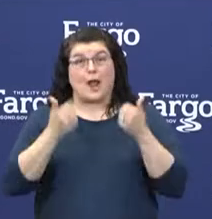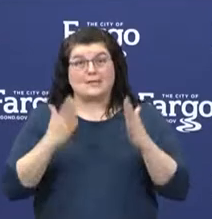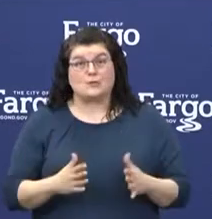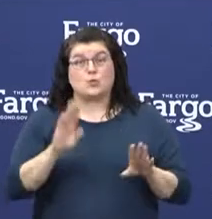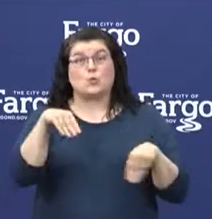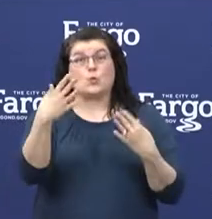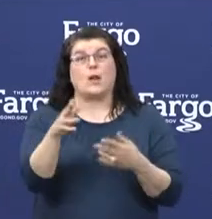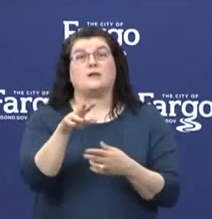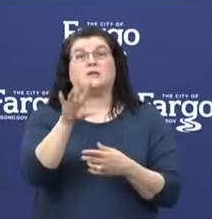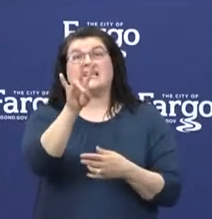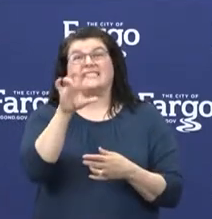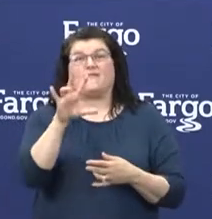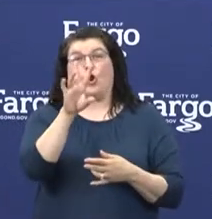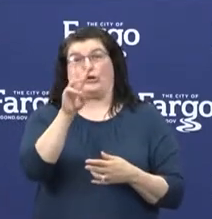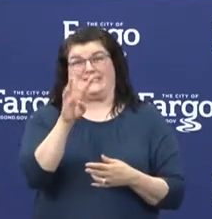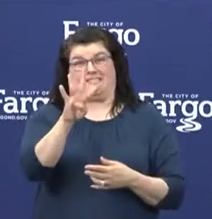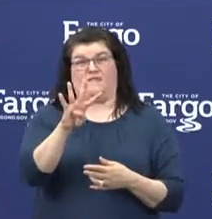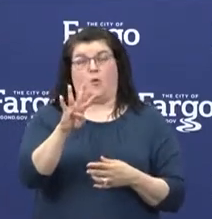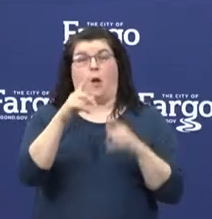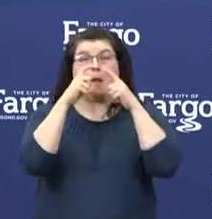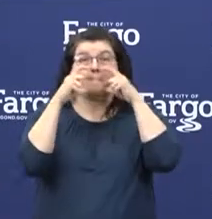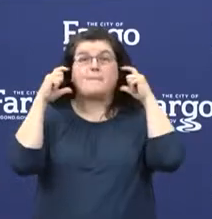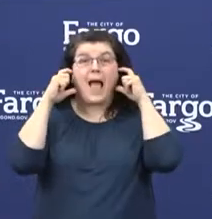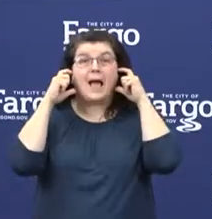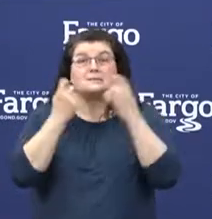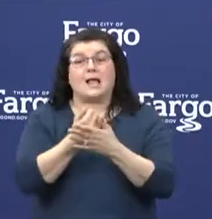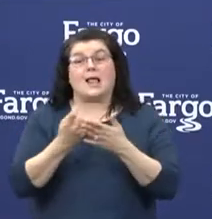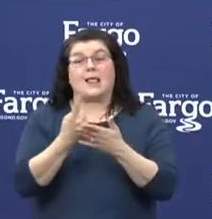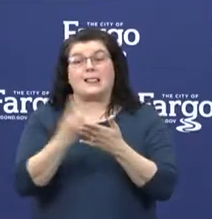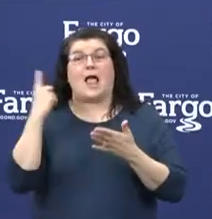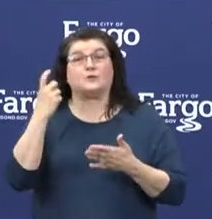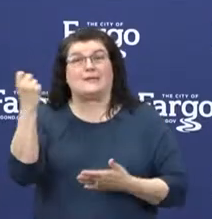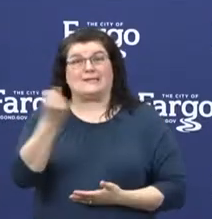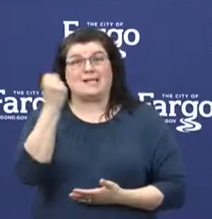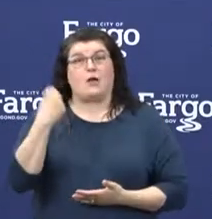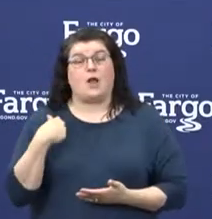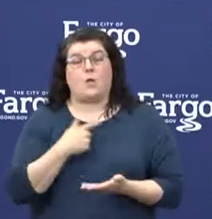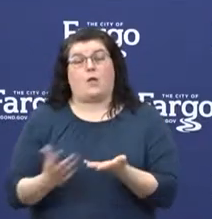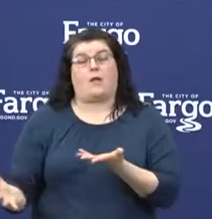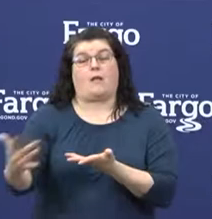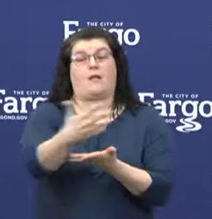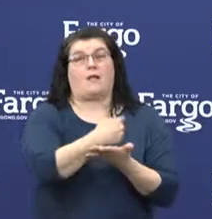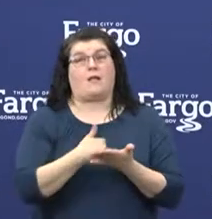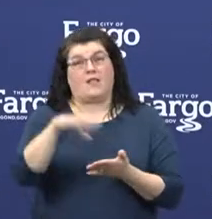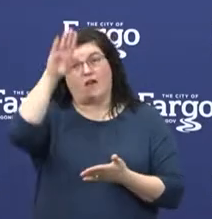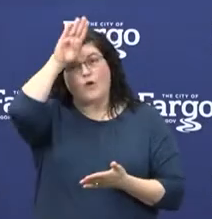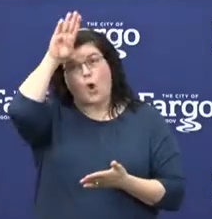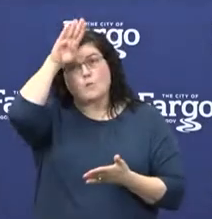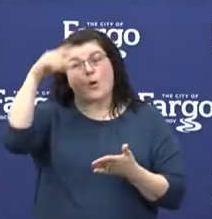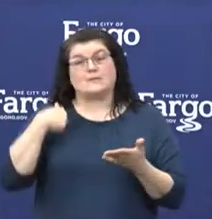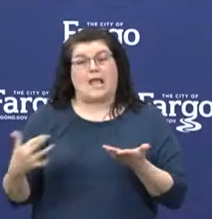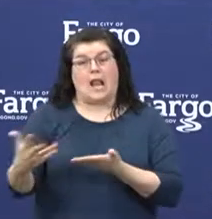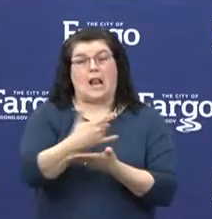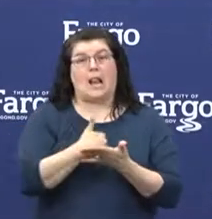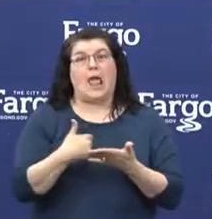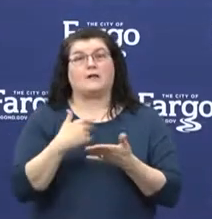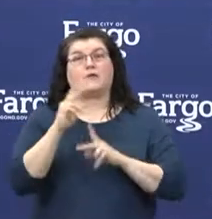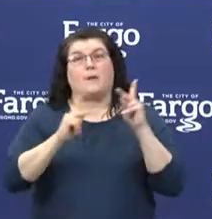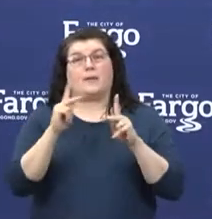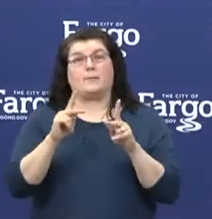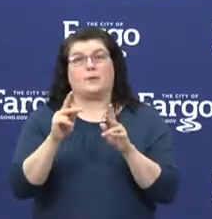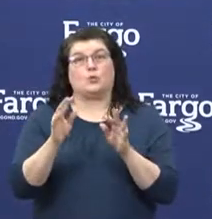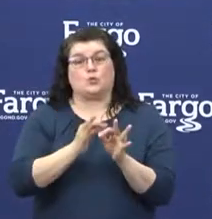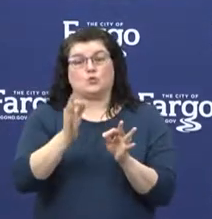masks last Saturday. The effort was part of a statewide drive by fire departments to collect masks to be made available for